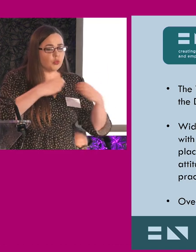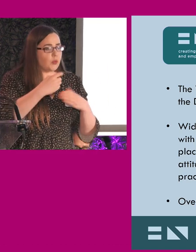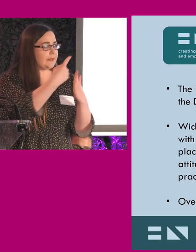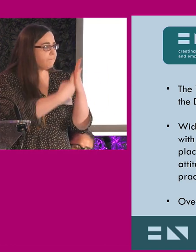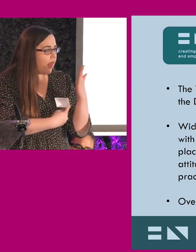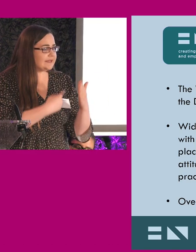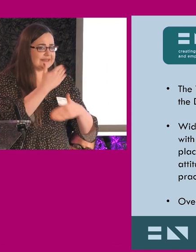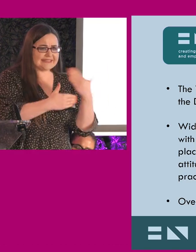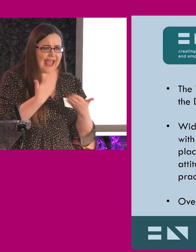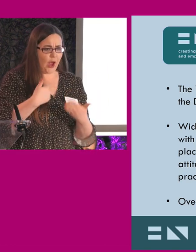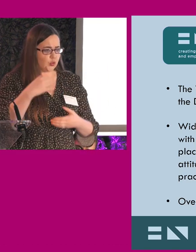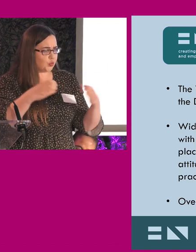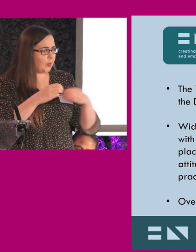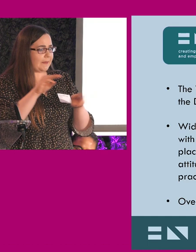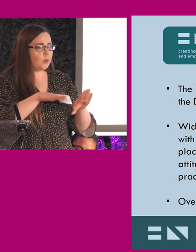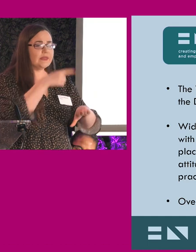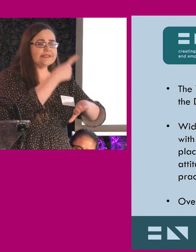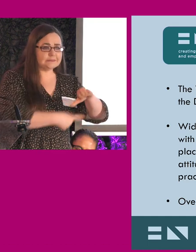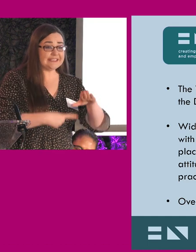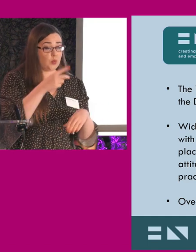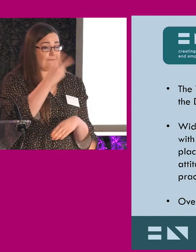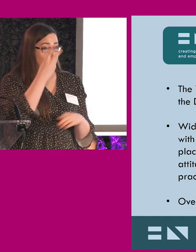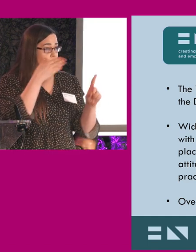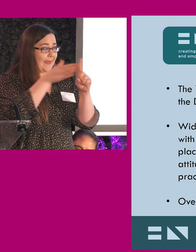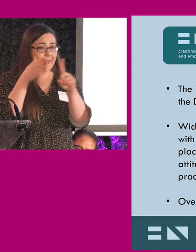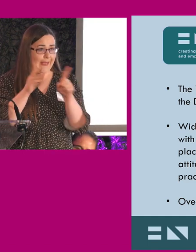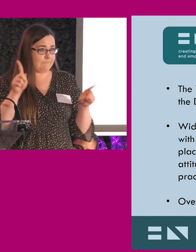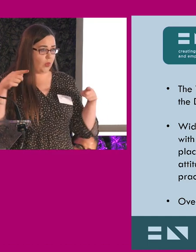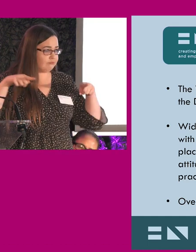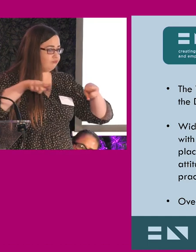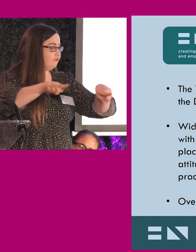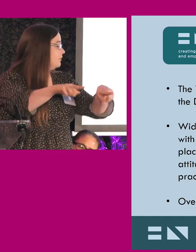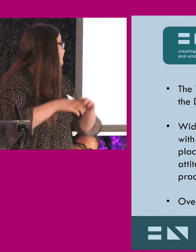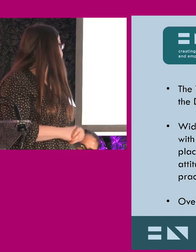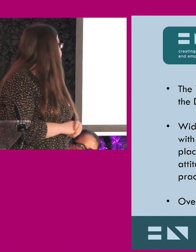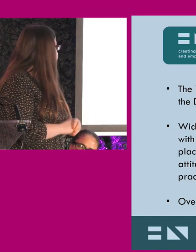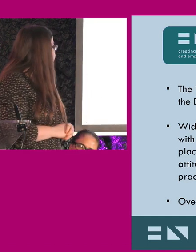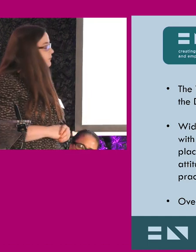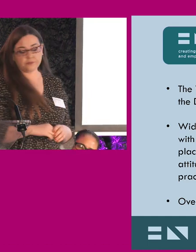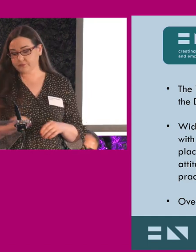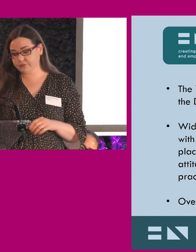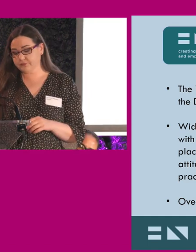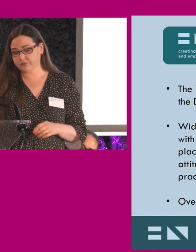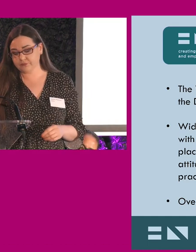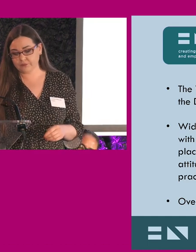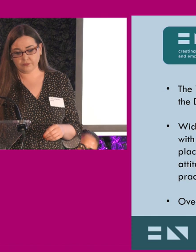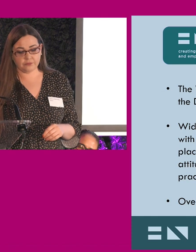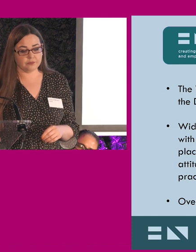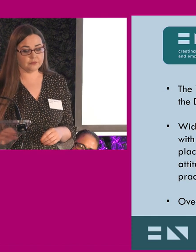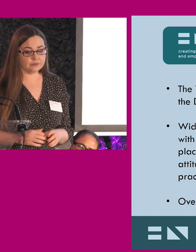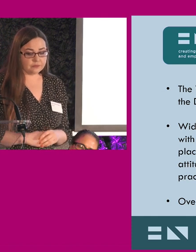disability recruitment policies and how to recruit people with disabilities. And there would be two aims carried out in this regard.